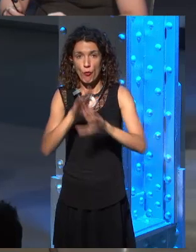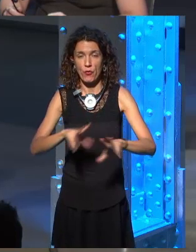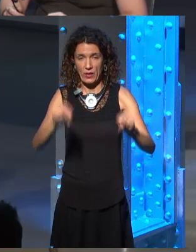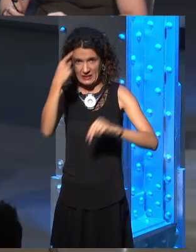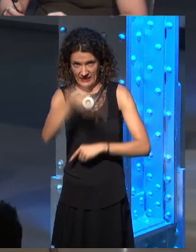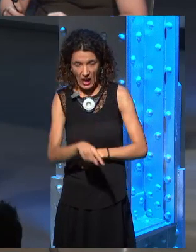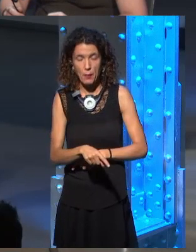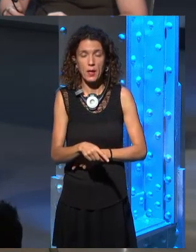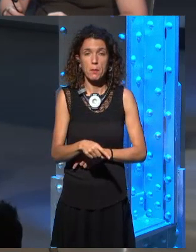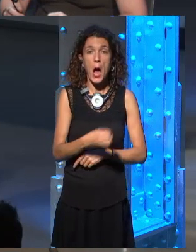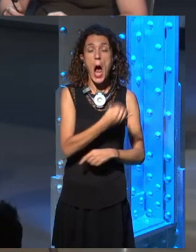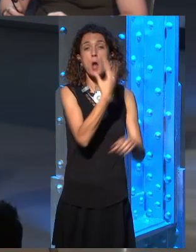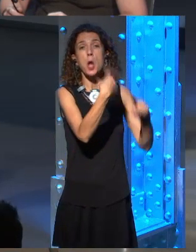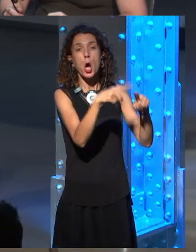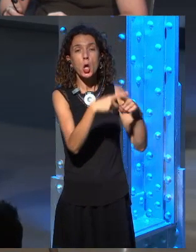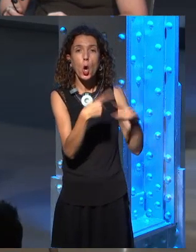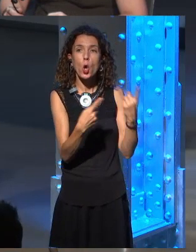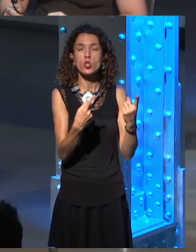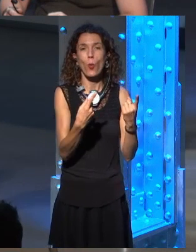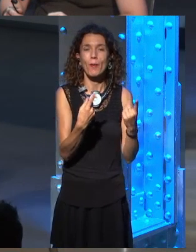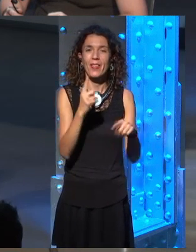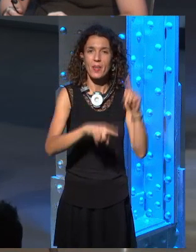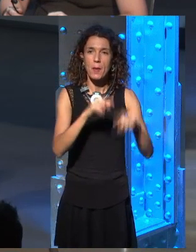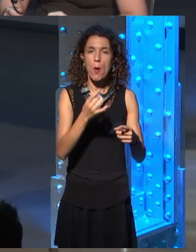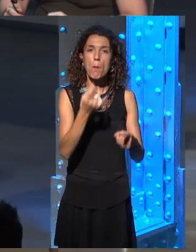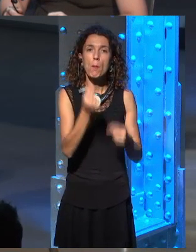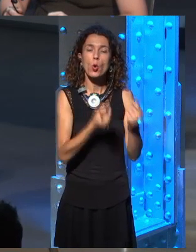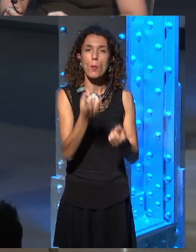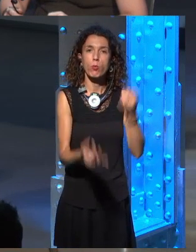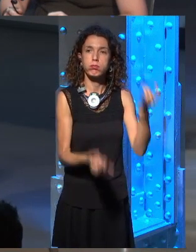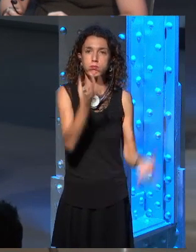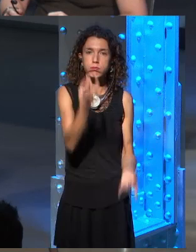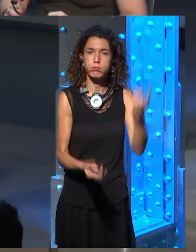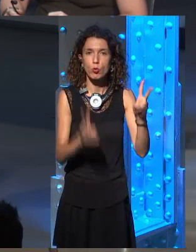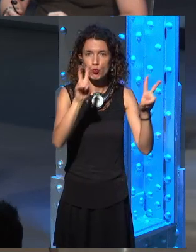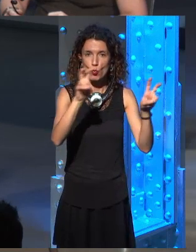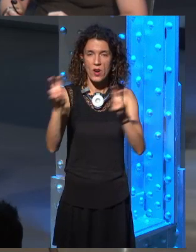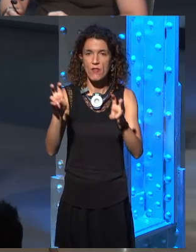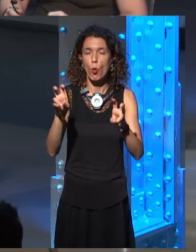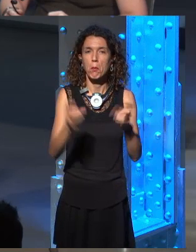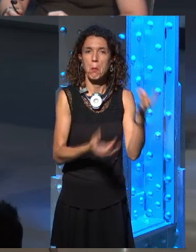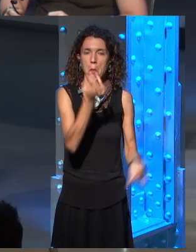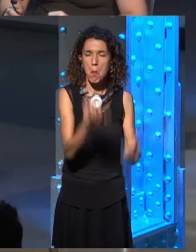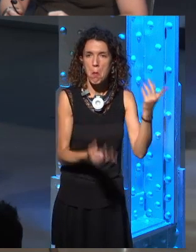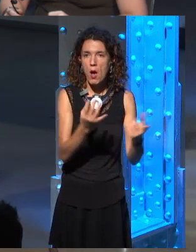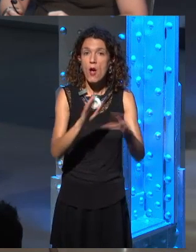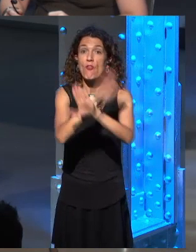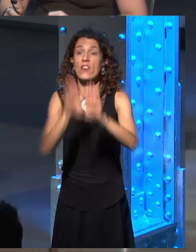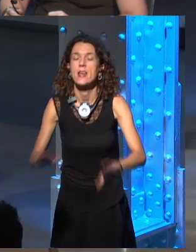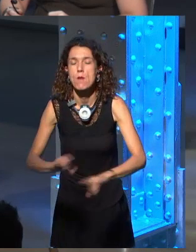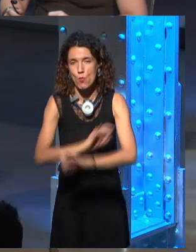on new meaning over time. He has, like, the end is fixed. He knows what the end is going to be,